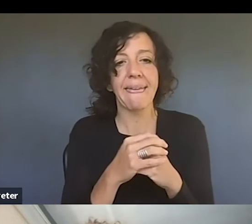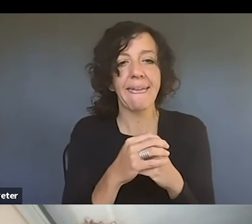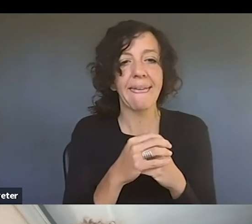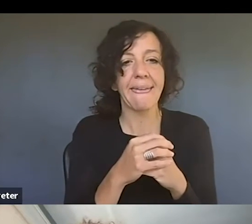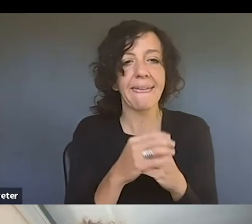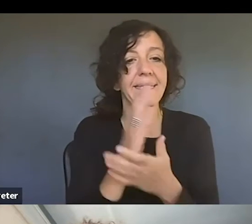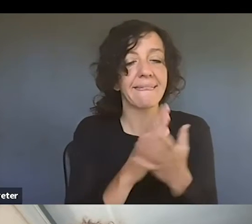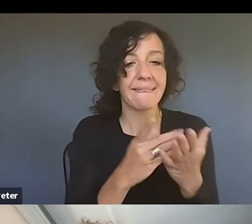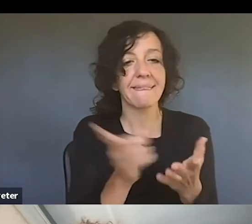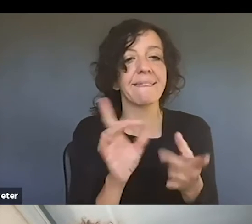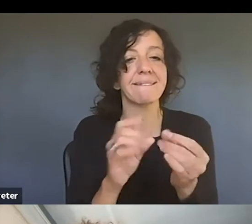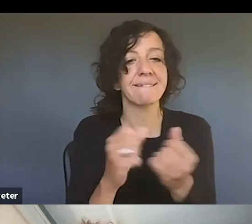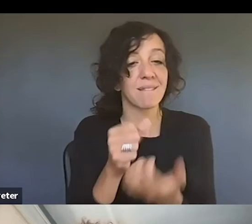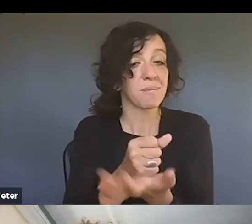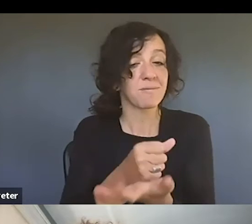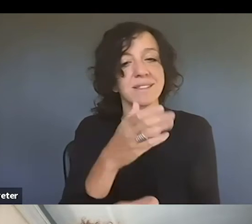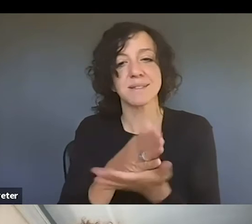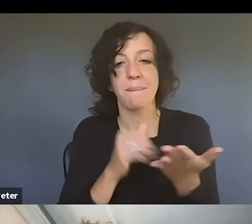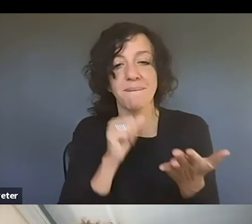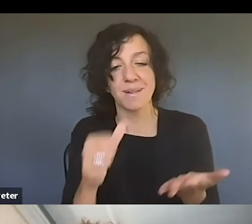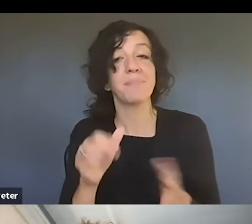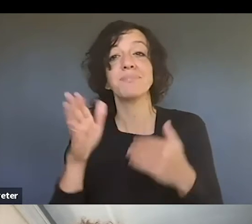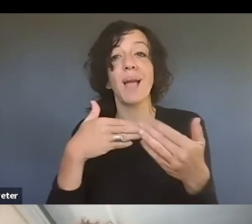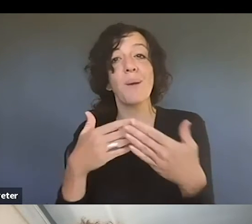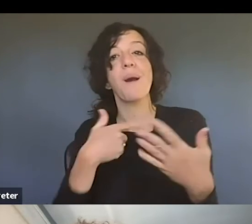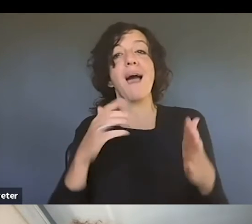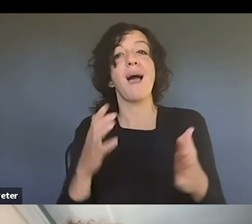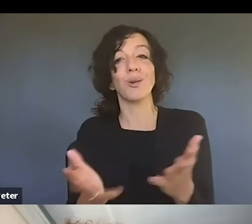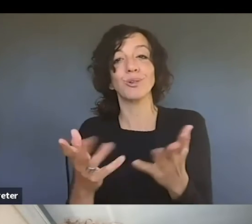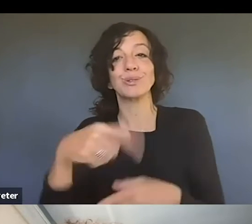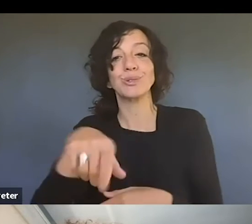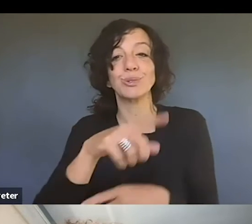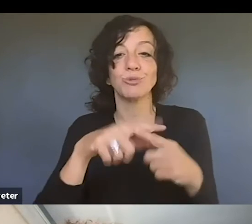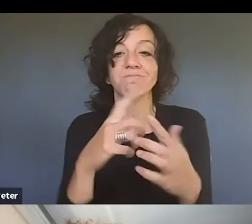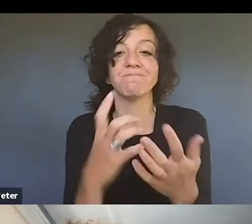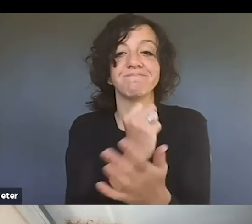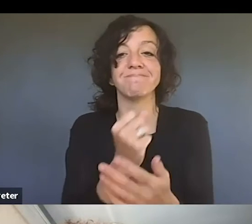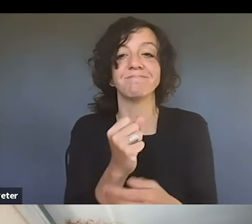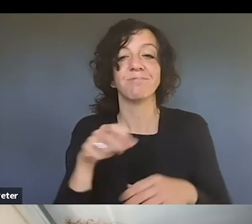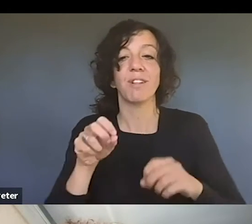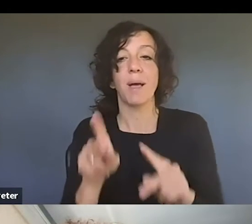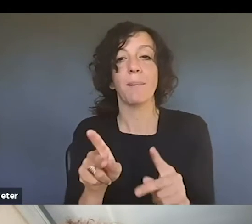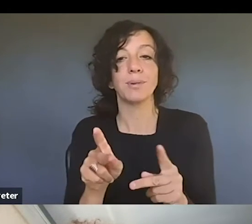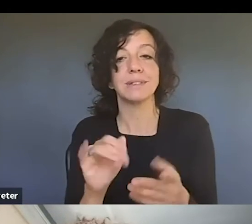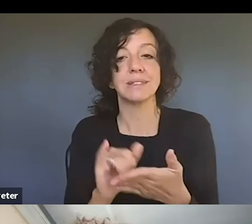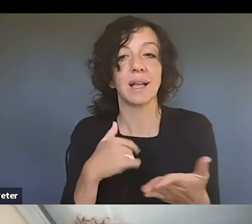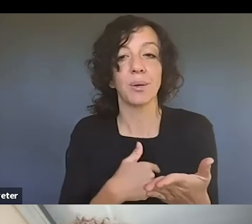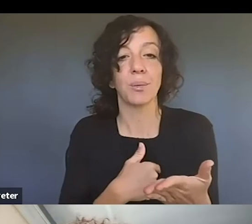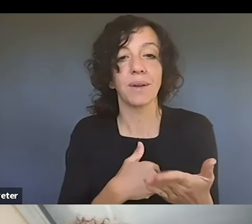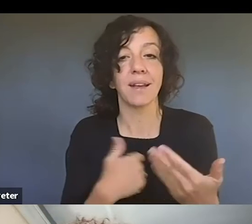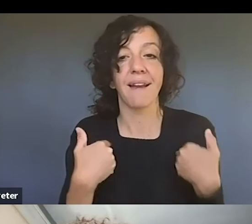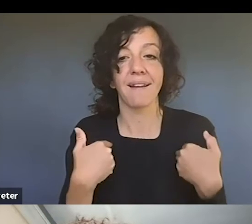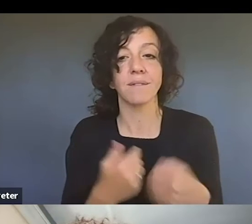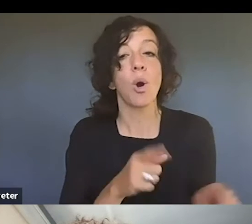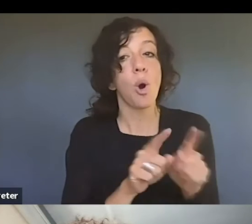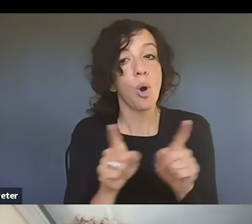it having to do with copyright, some of it not. So I encourage you to take, uh, advantage of the opportunities and, um, they also